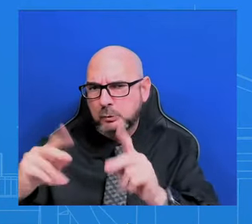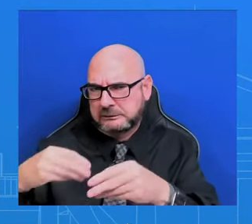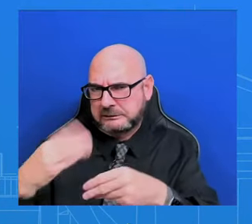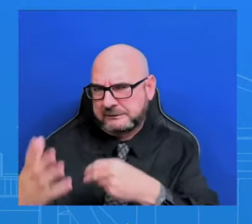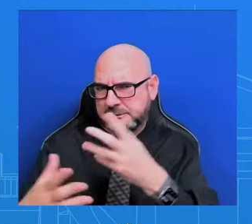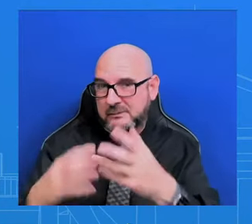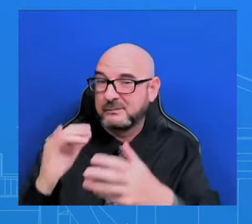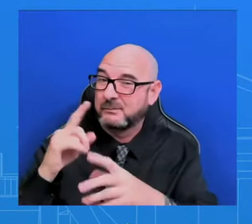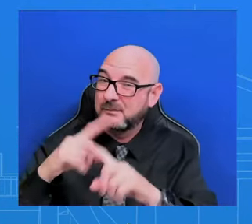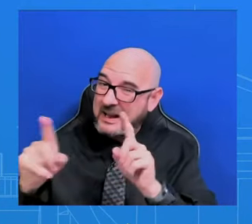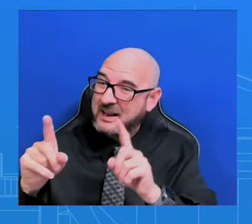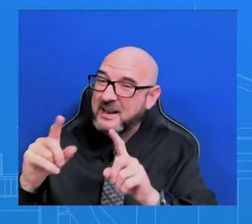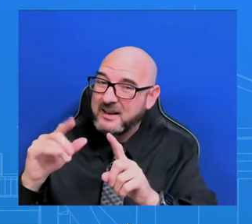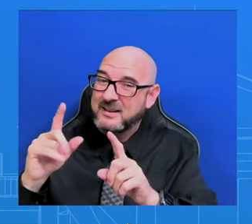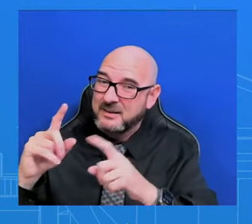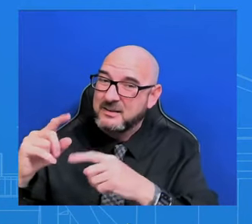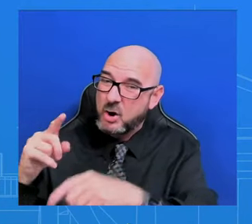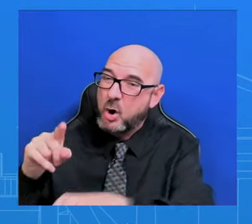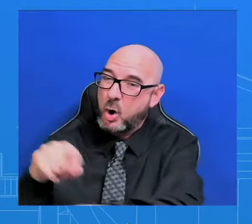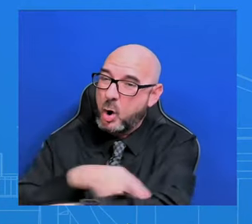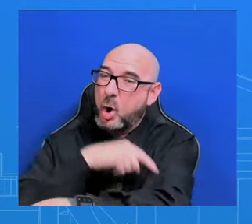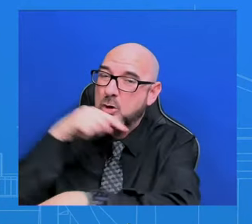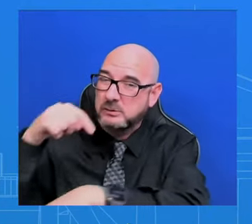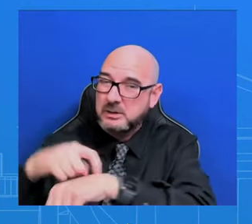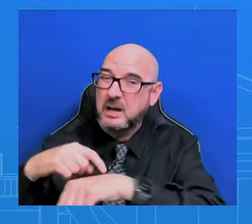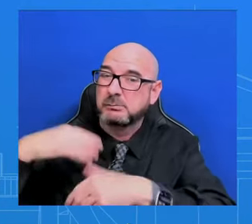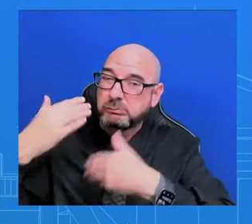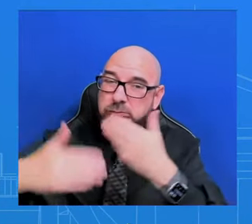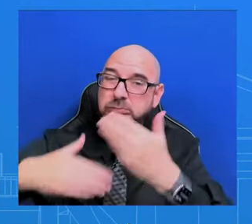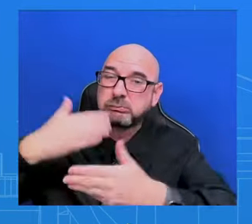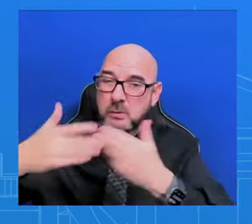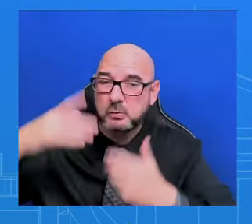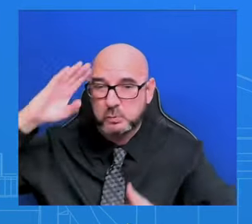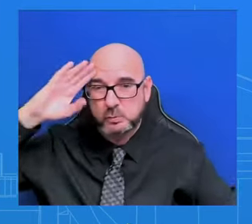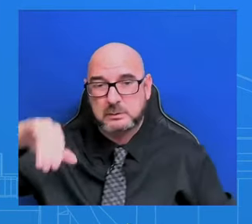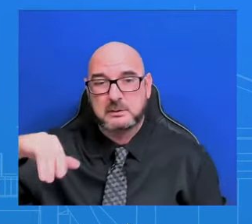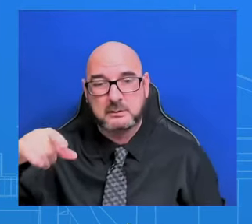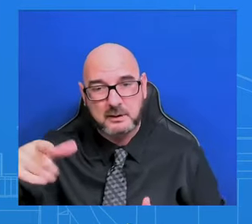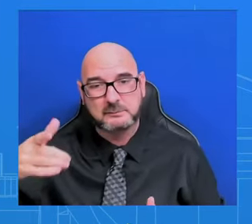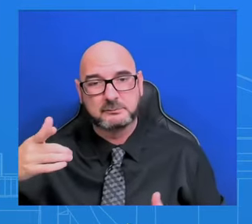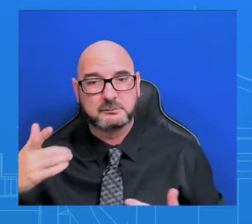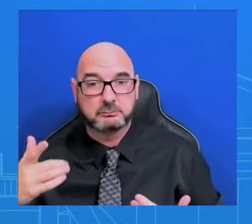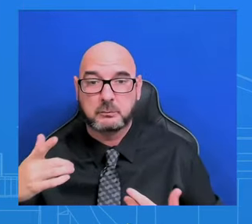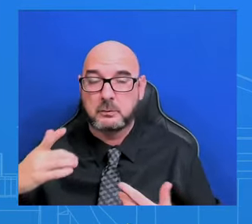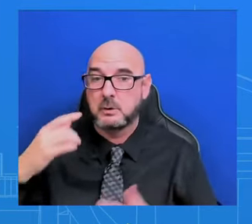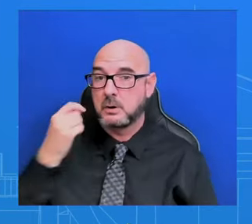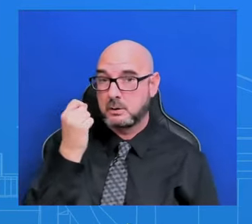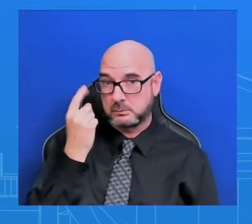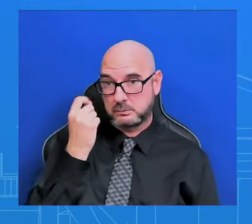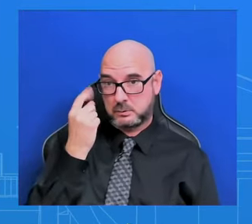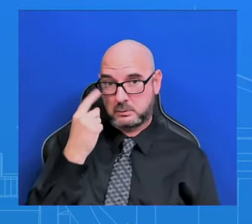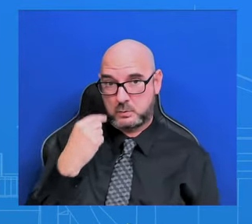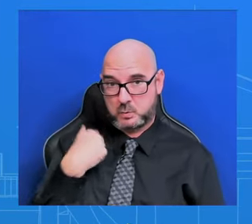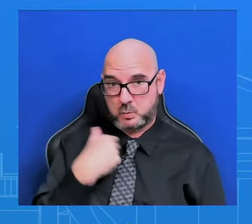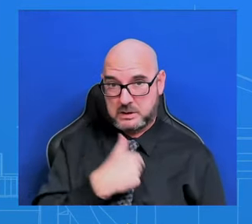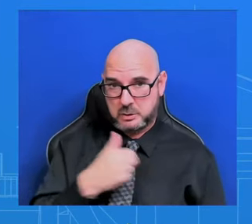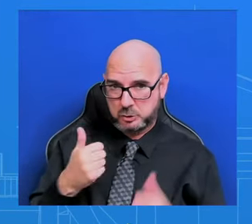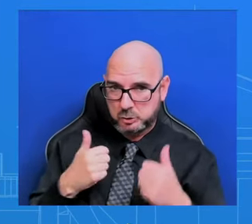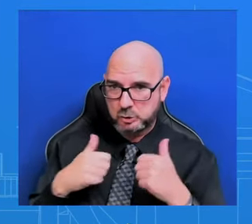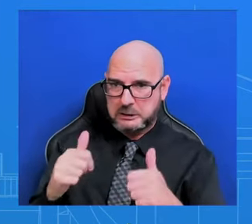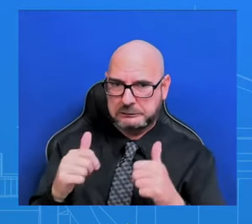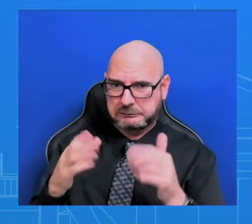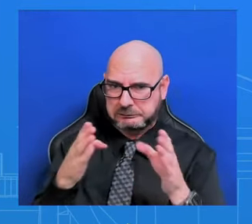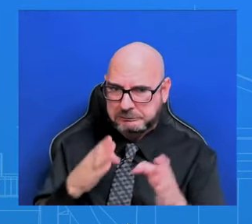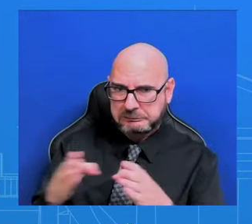to get there. The President knows that. And so our work and our efforts to start laying the groundwork, literally, if you'll excuse the pun,